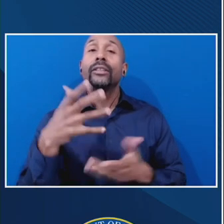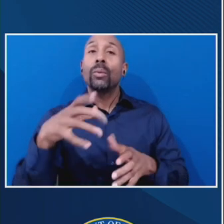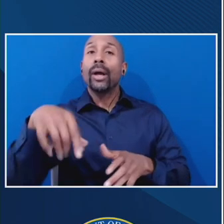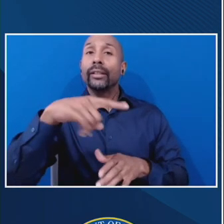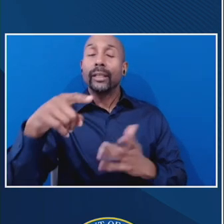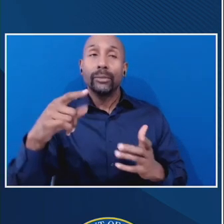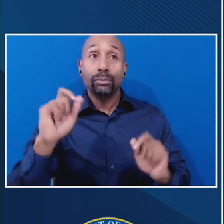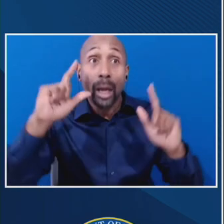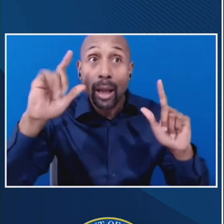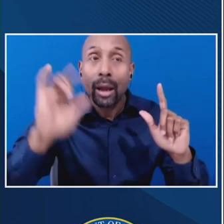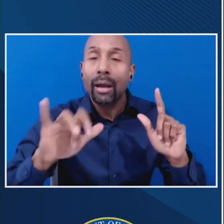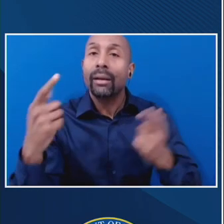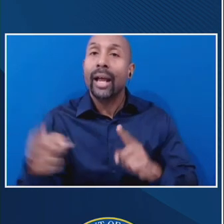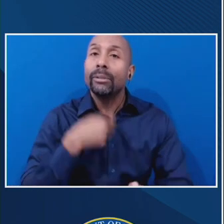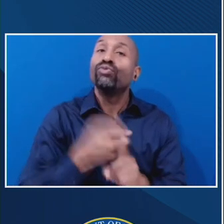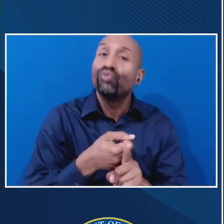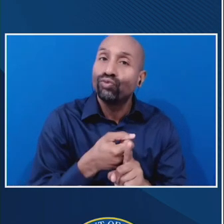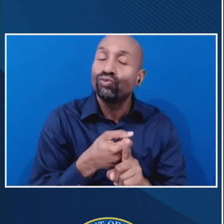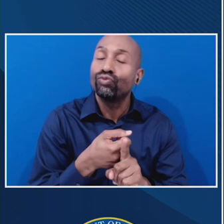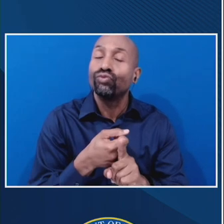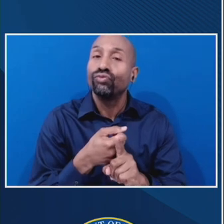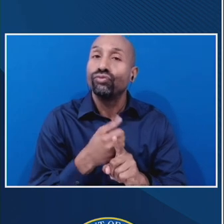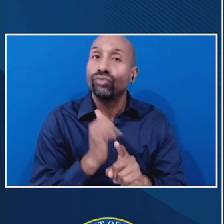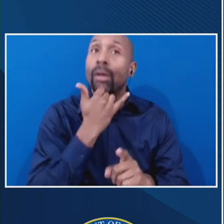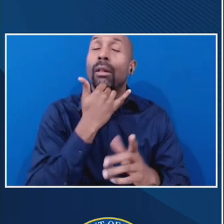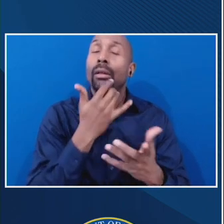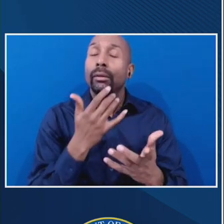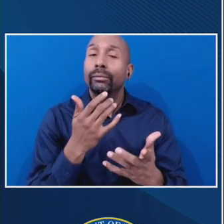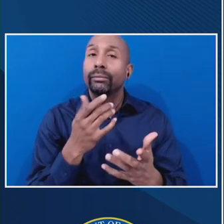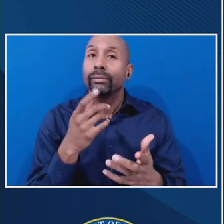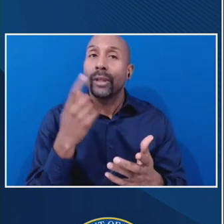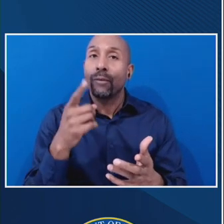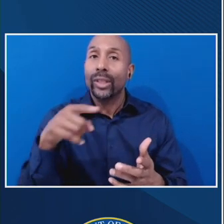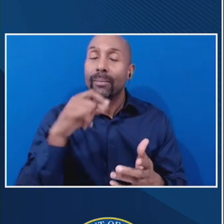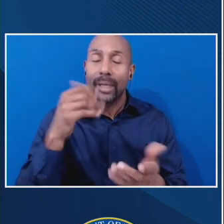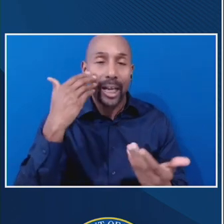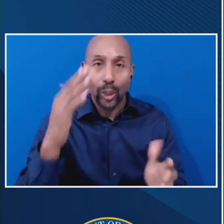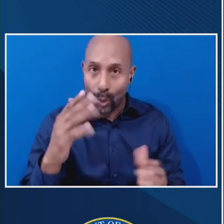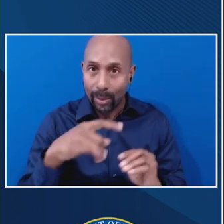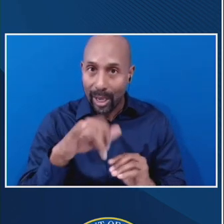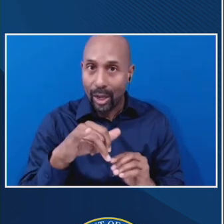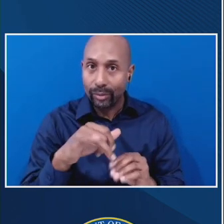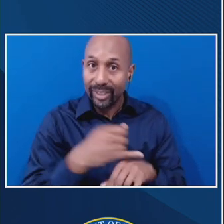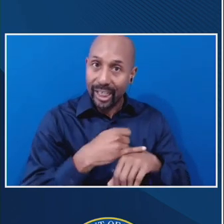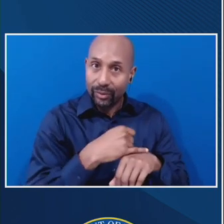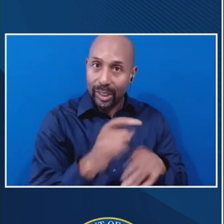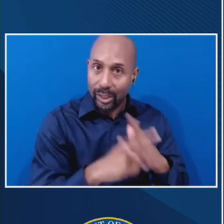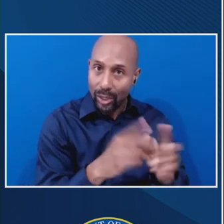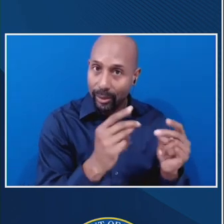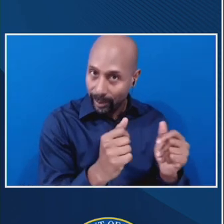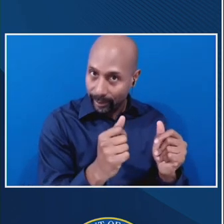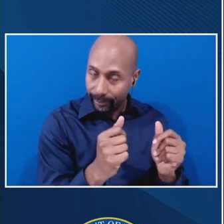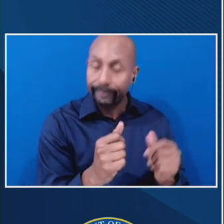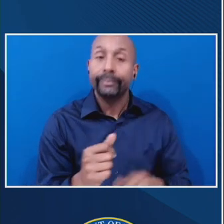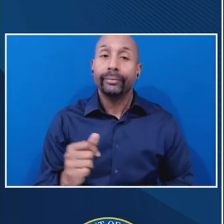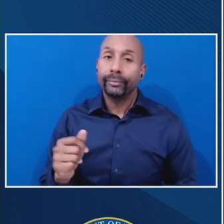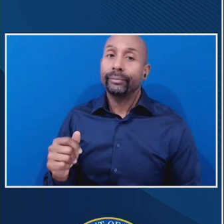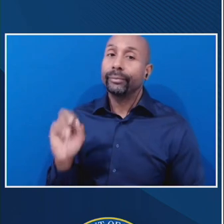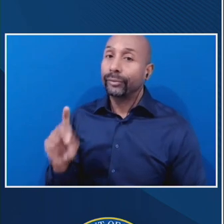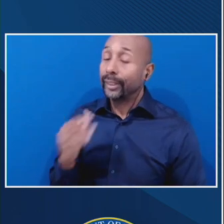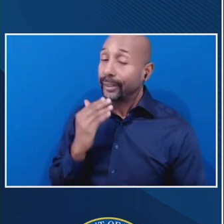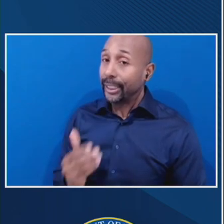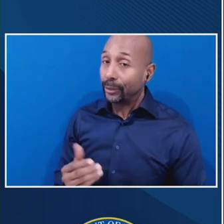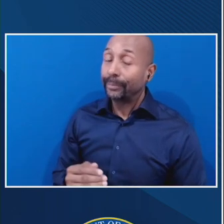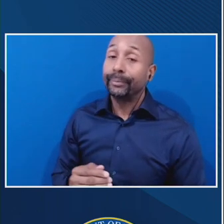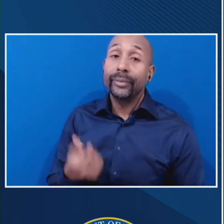Thanks. Jillian. Okay. Are there any more comments about, uh, the first point? 668.2182